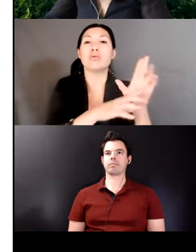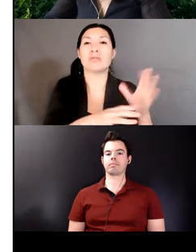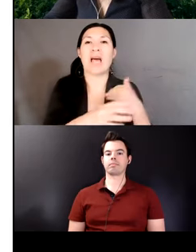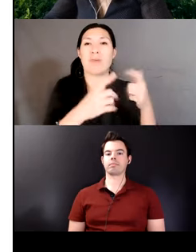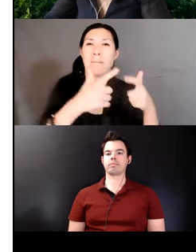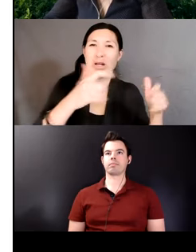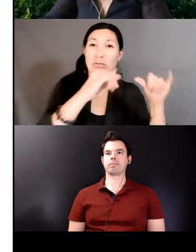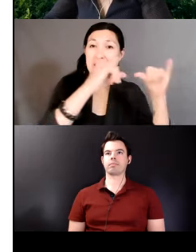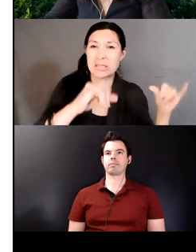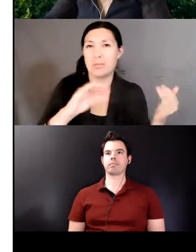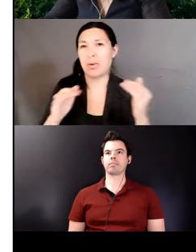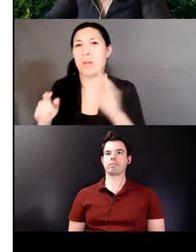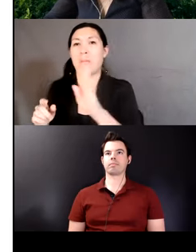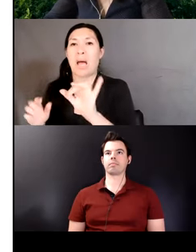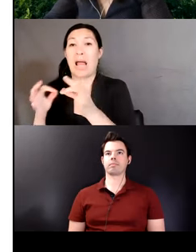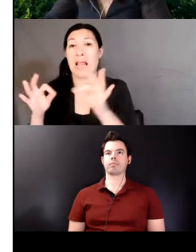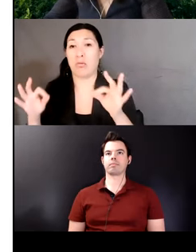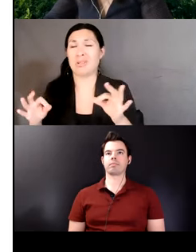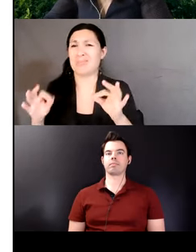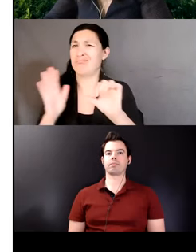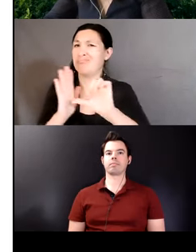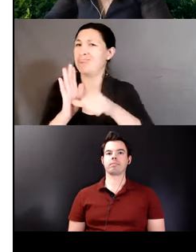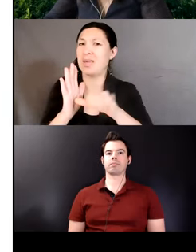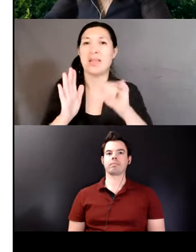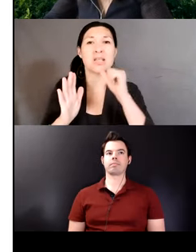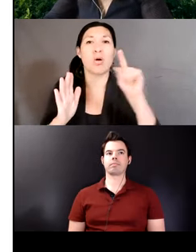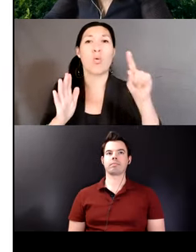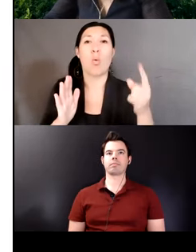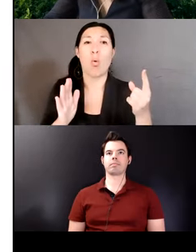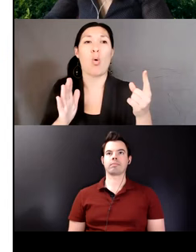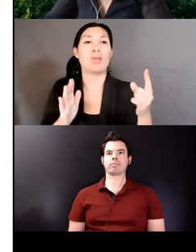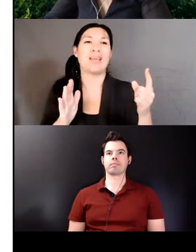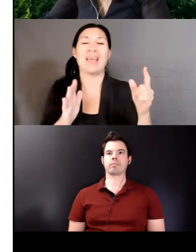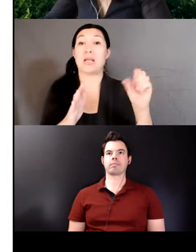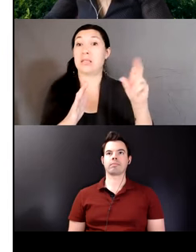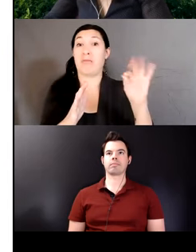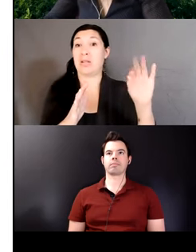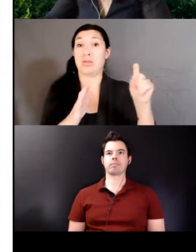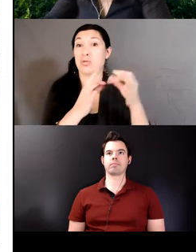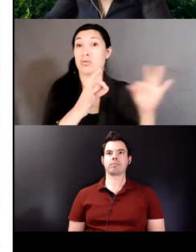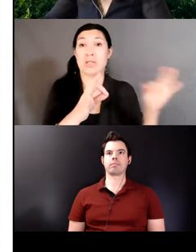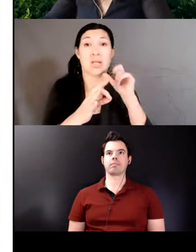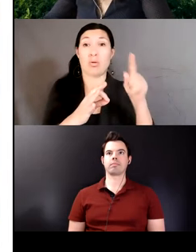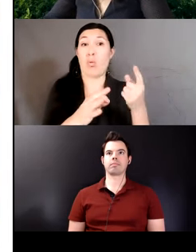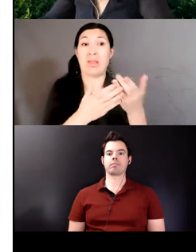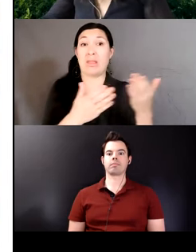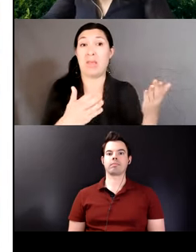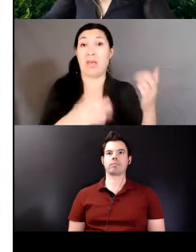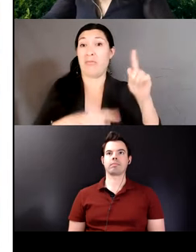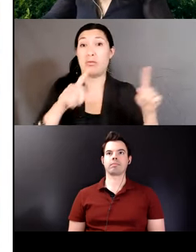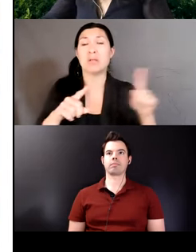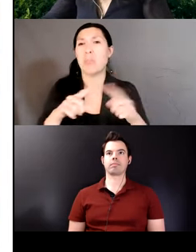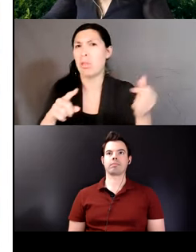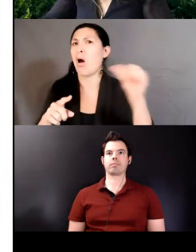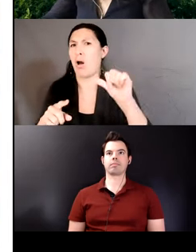highlight this is not the only aspect that varies. There are many more, oops,